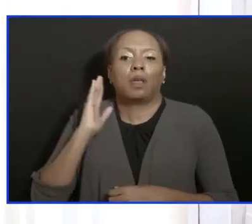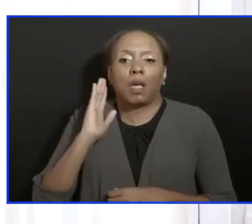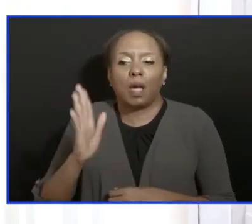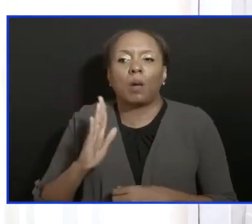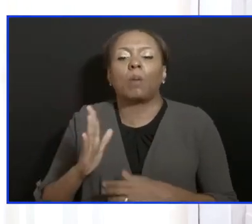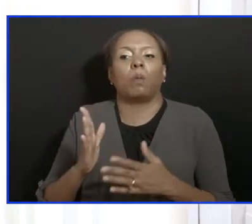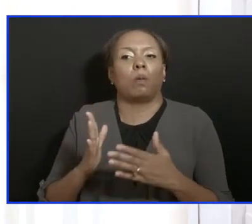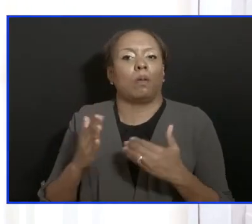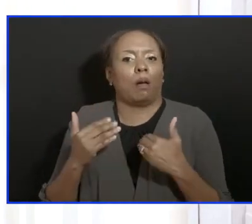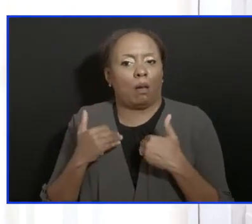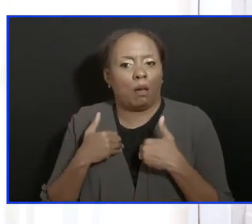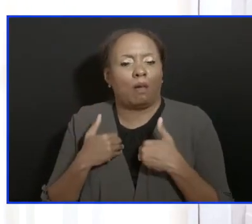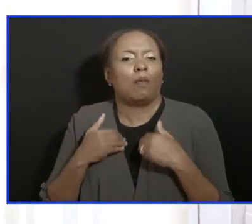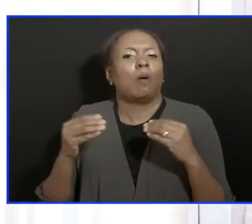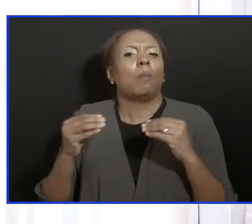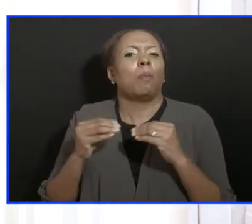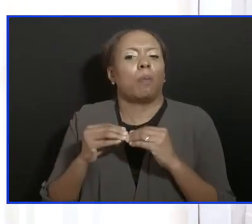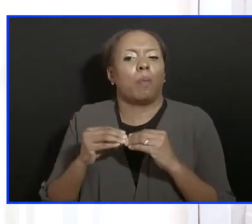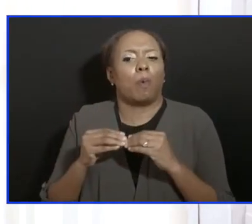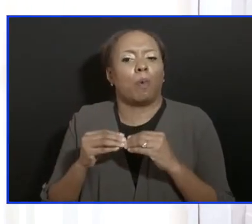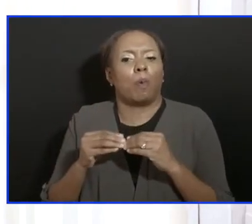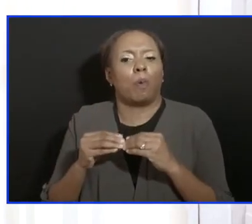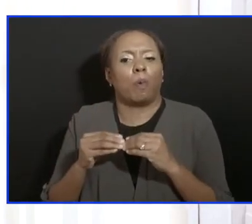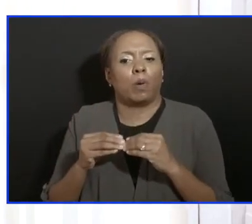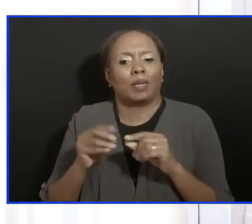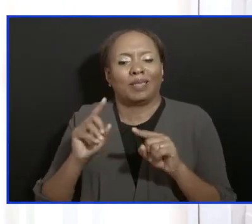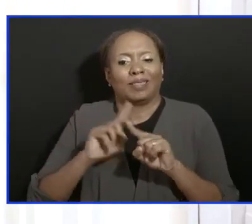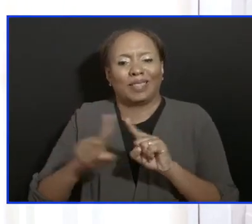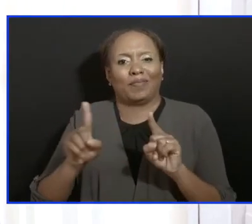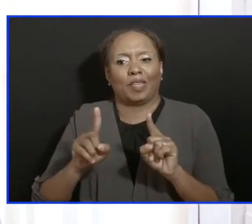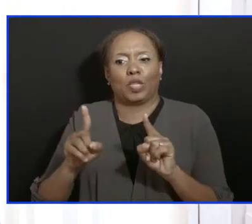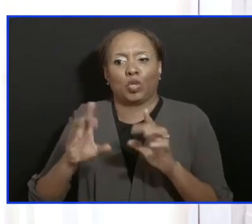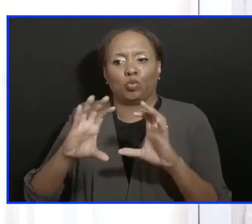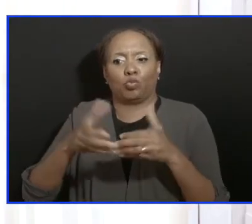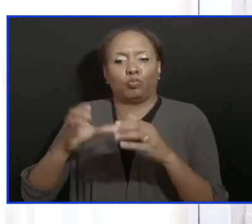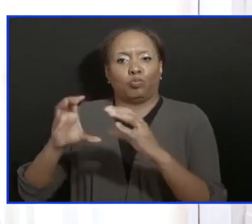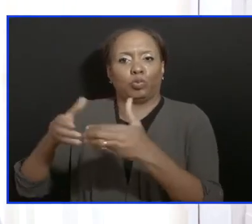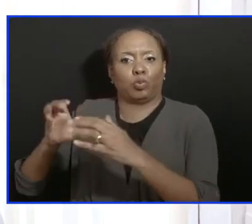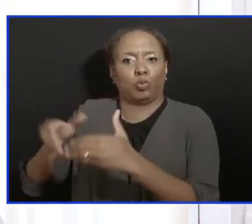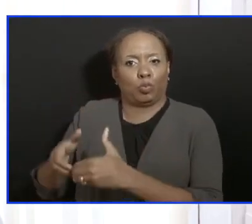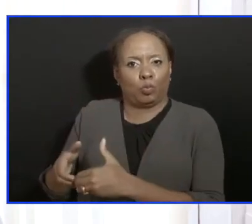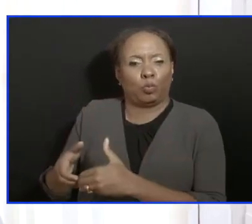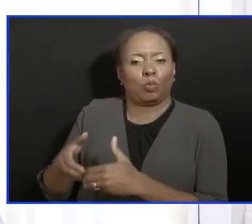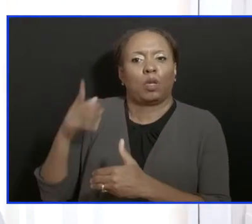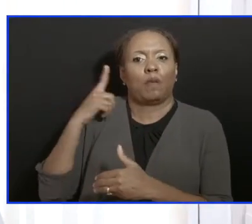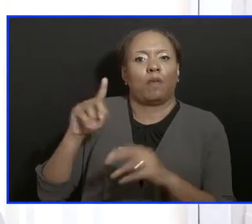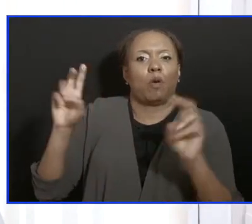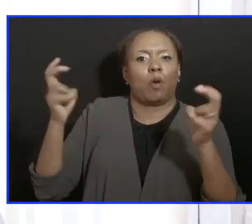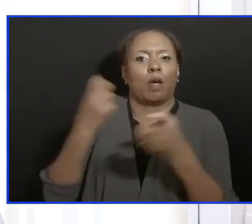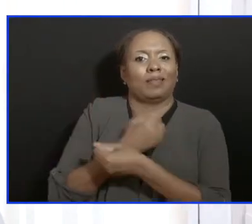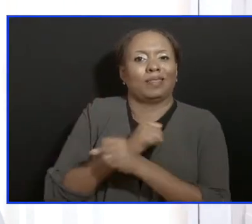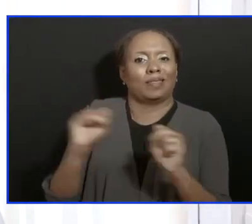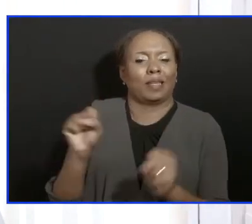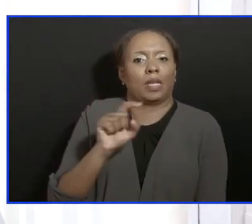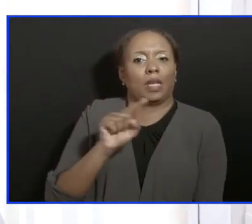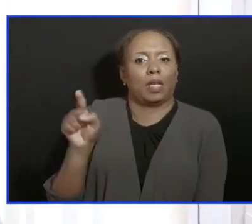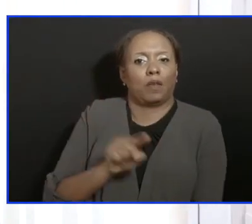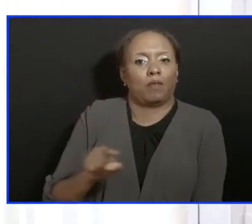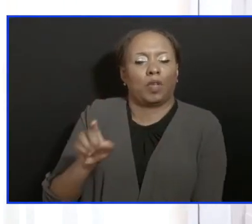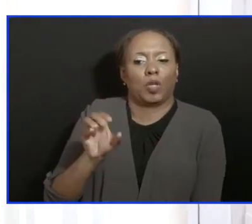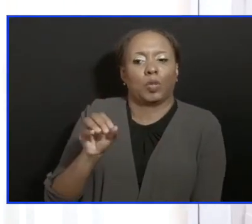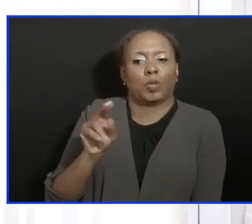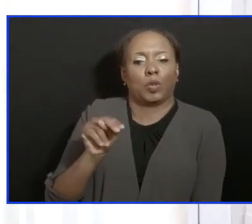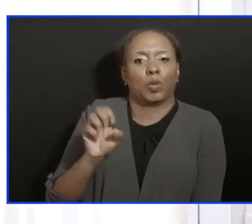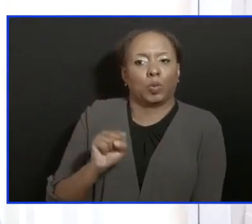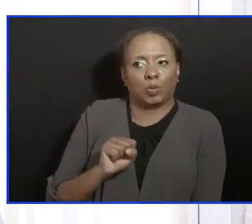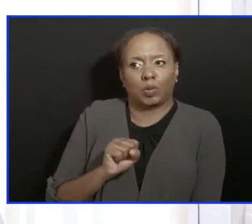further, particularly the tourism and the hospitality workers, because of the catalytic impact that that has on so many